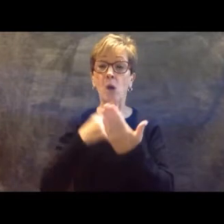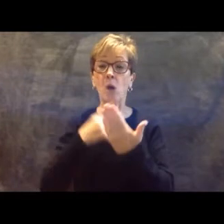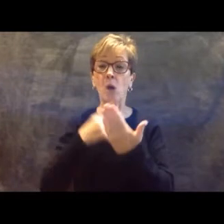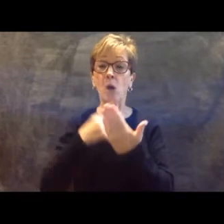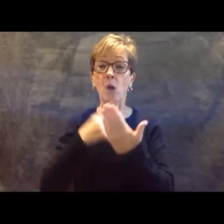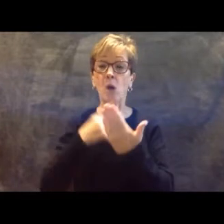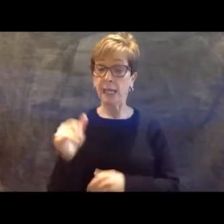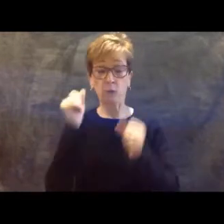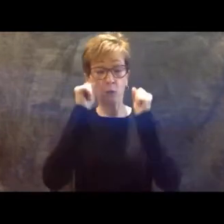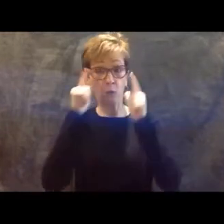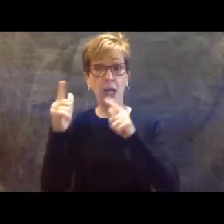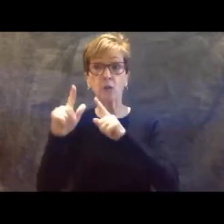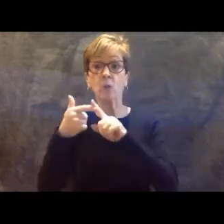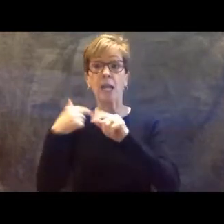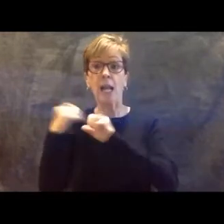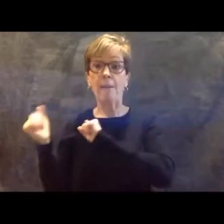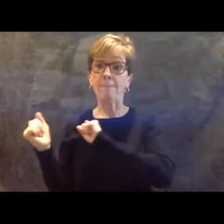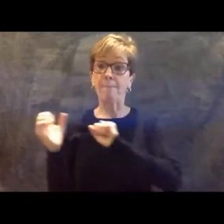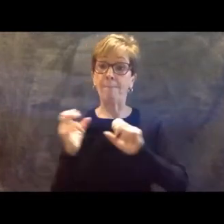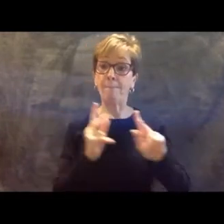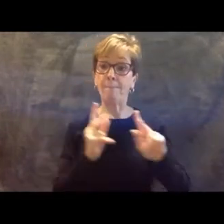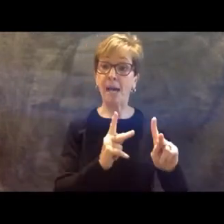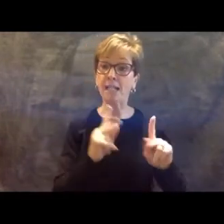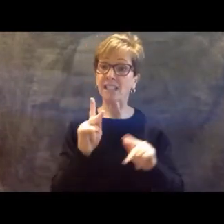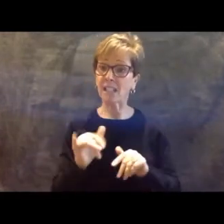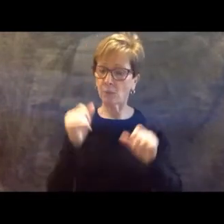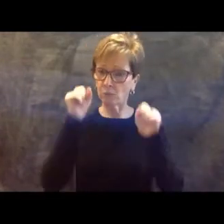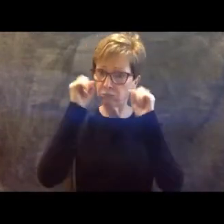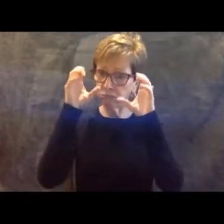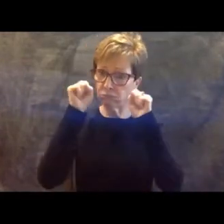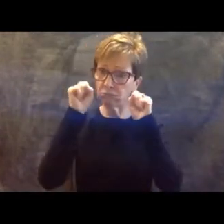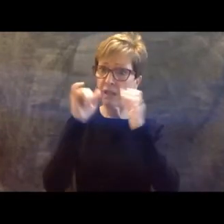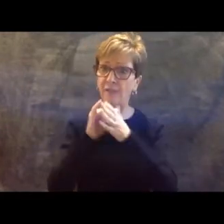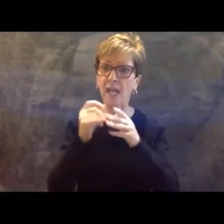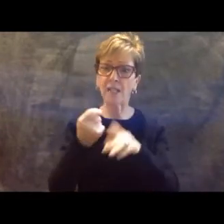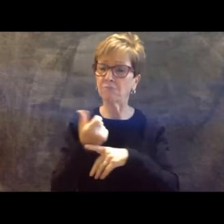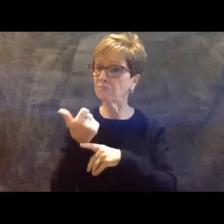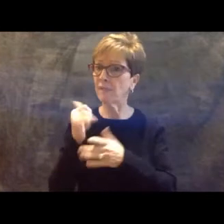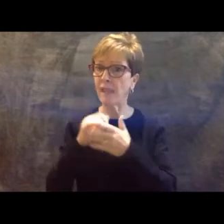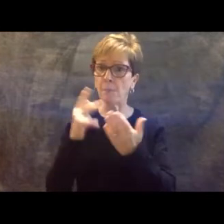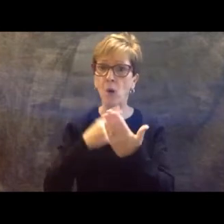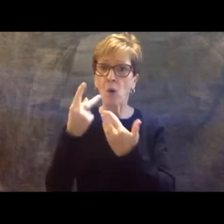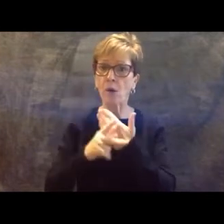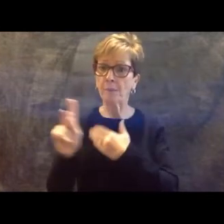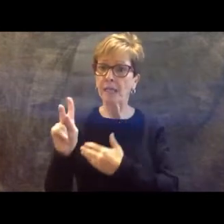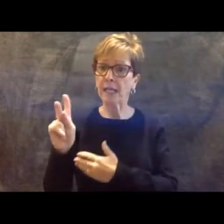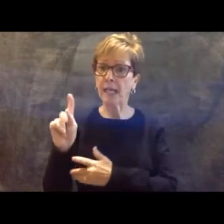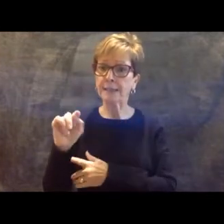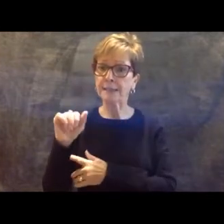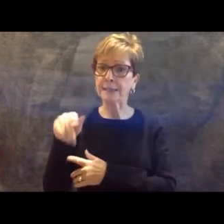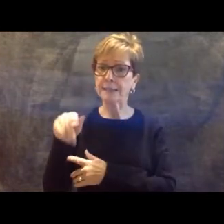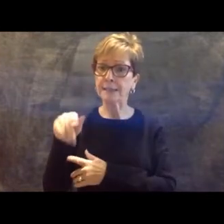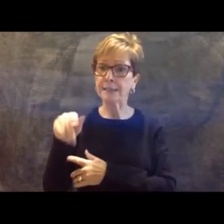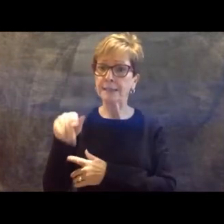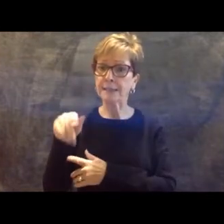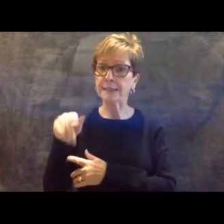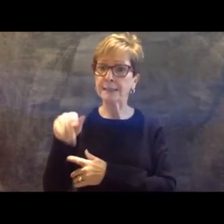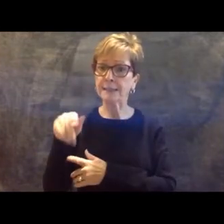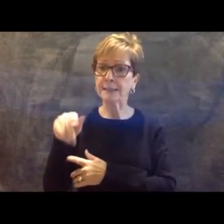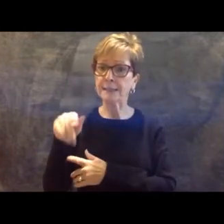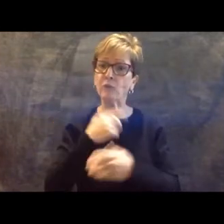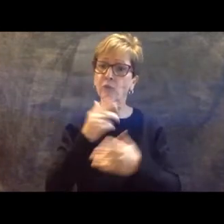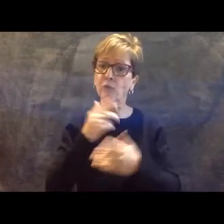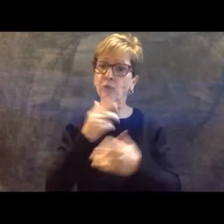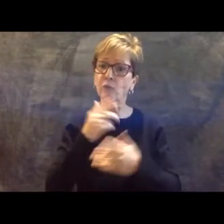came back to Kentucky to learn that this had been eliminated for new teachers in the state. Going forward, I believe we've got to prioritize the